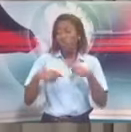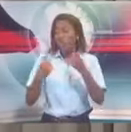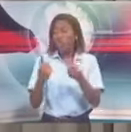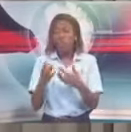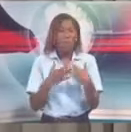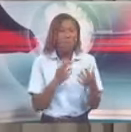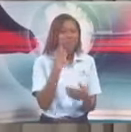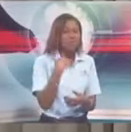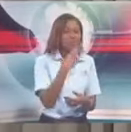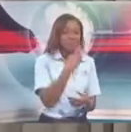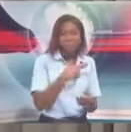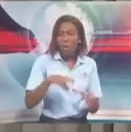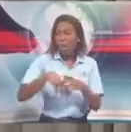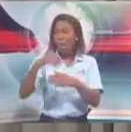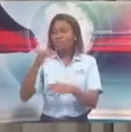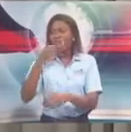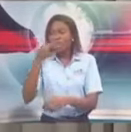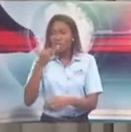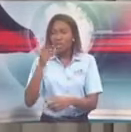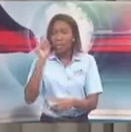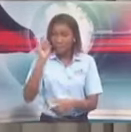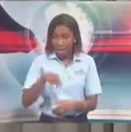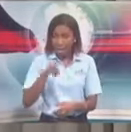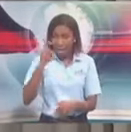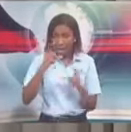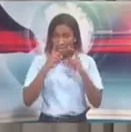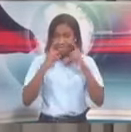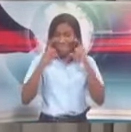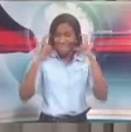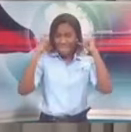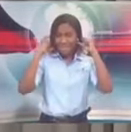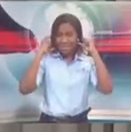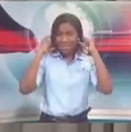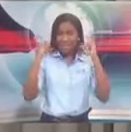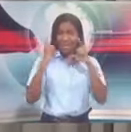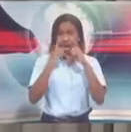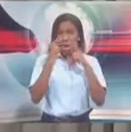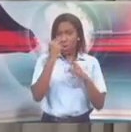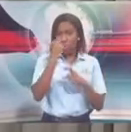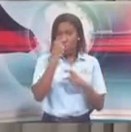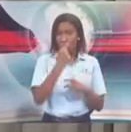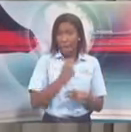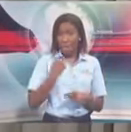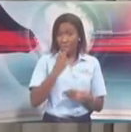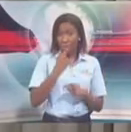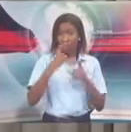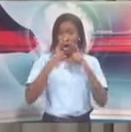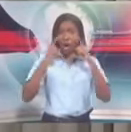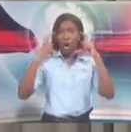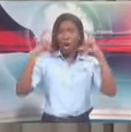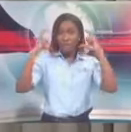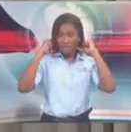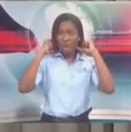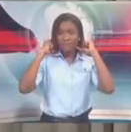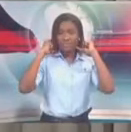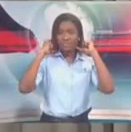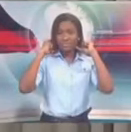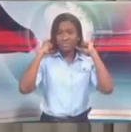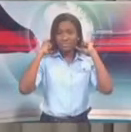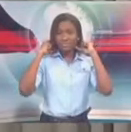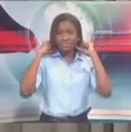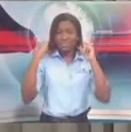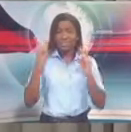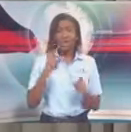as you heard the Minister of Health say, wear your mask, cover your nose and your mouth. Also, personal hygiene